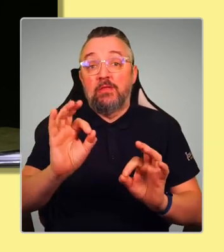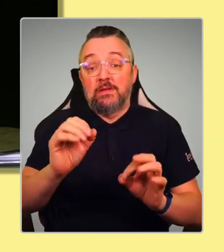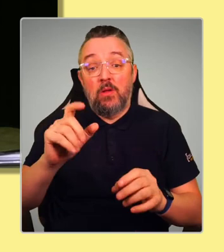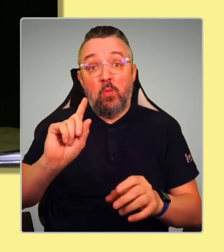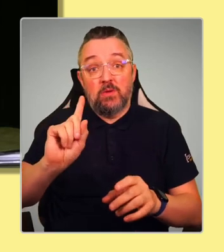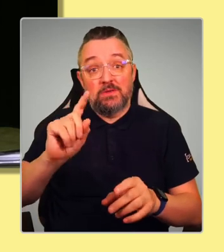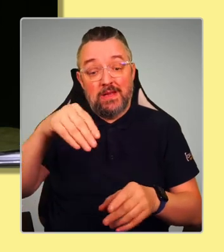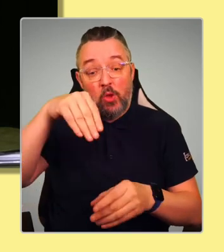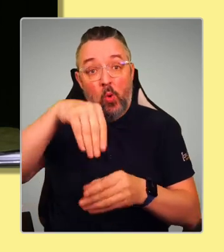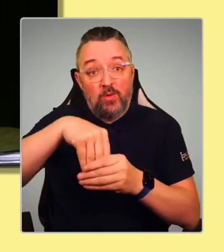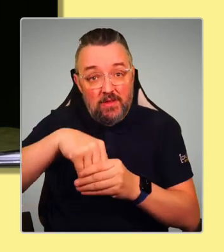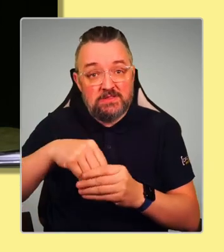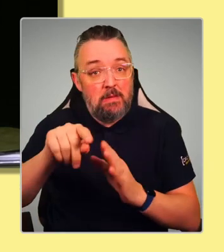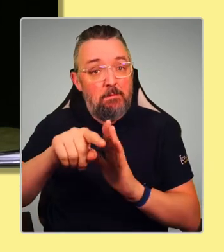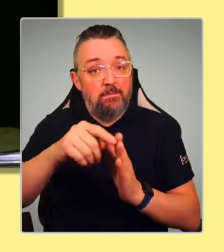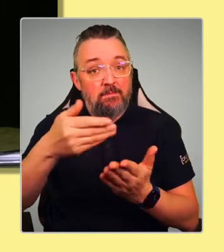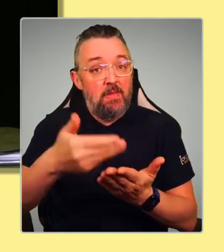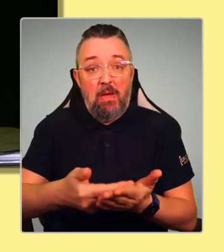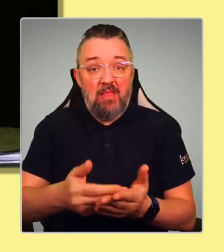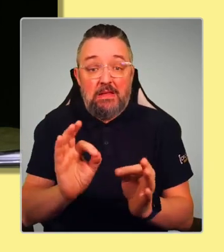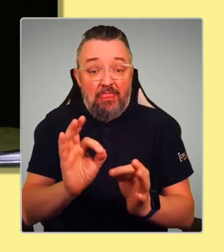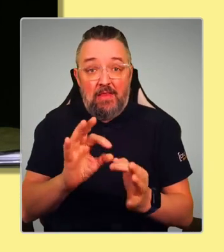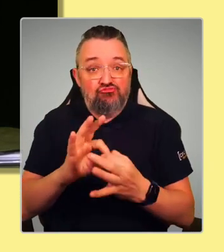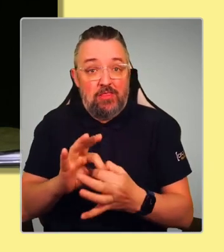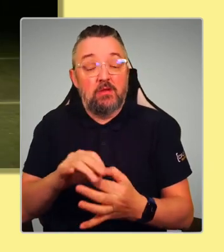First Minister, I will absolutely challenge it.